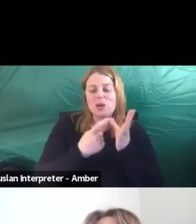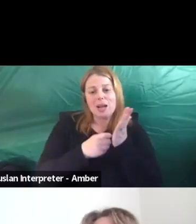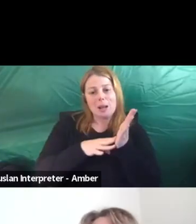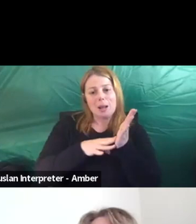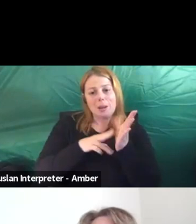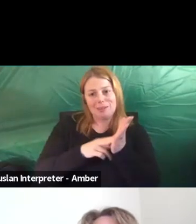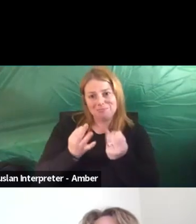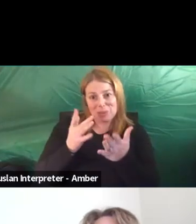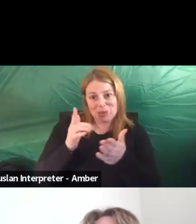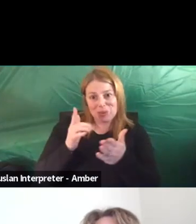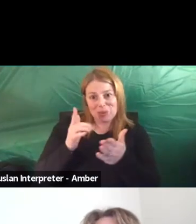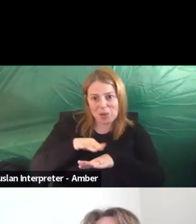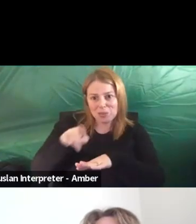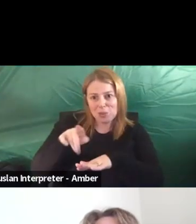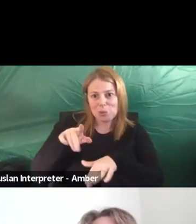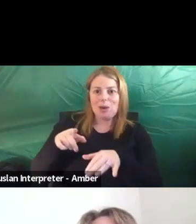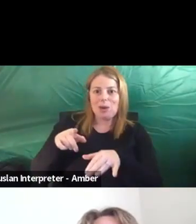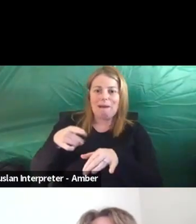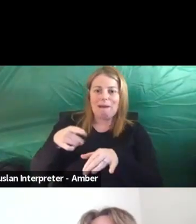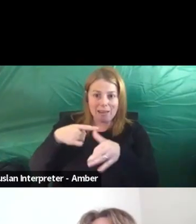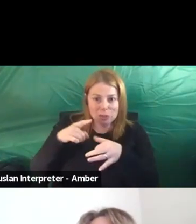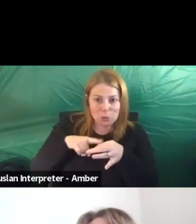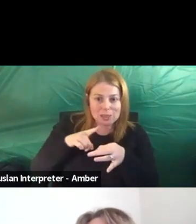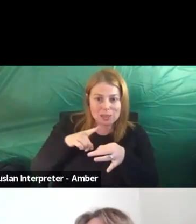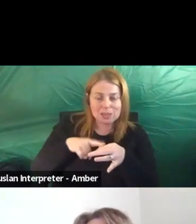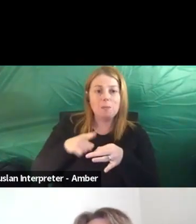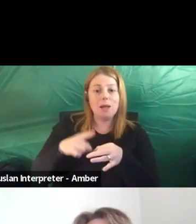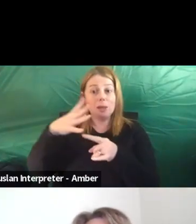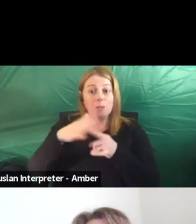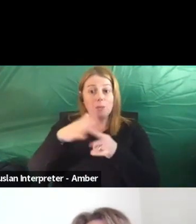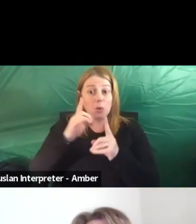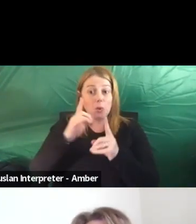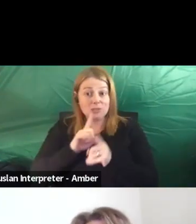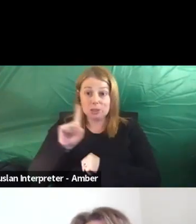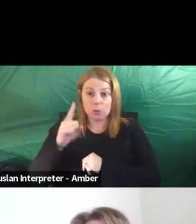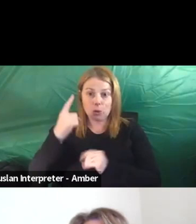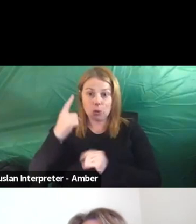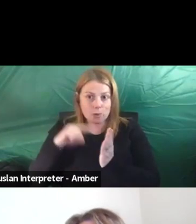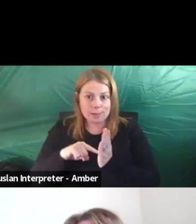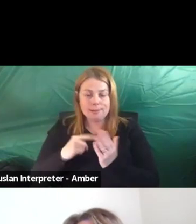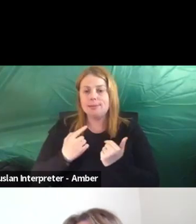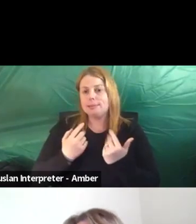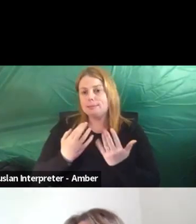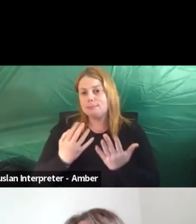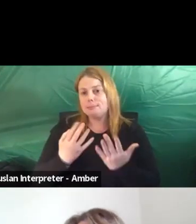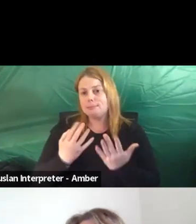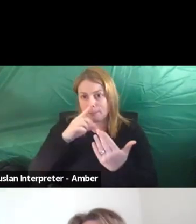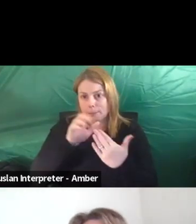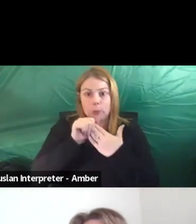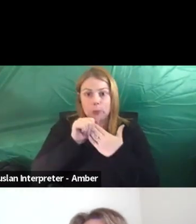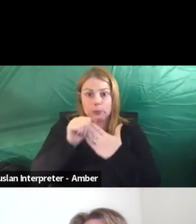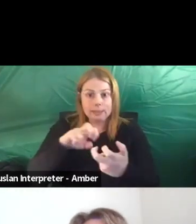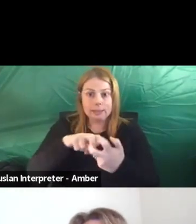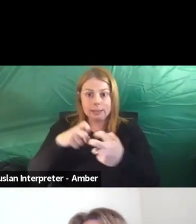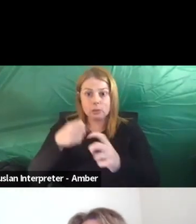the key piece of advice is recognize that there are a lot of other people leading on this issue and championing this issue within your